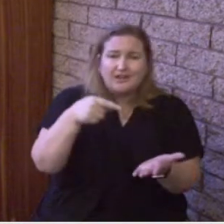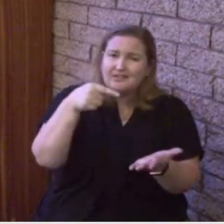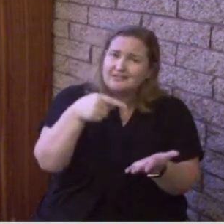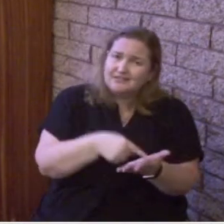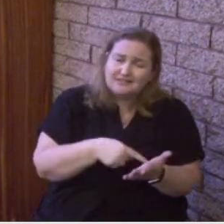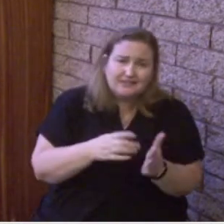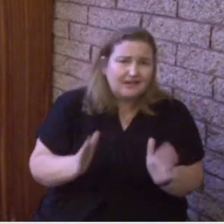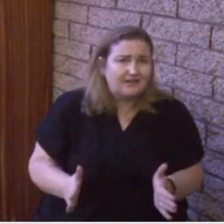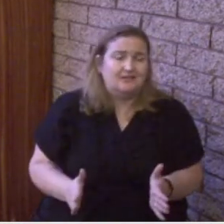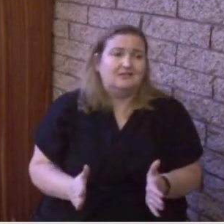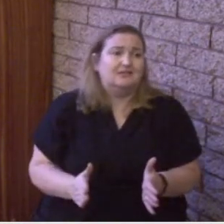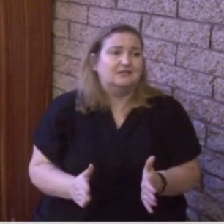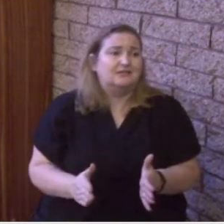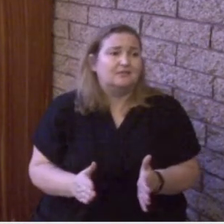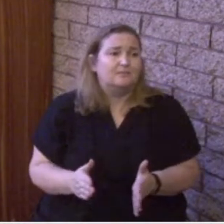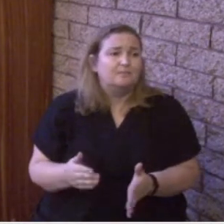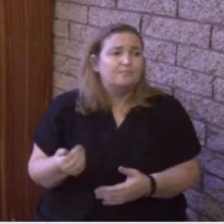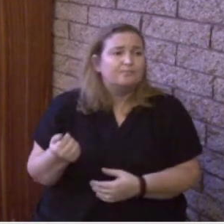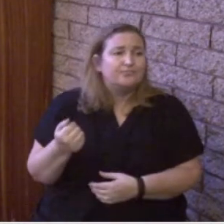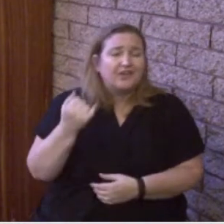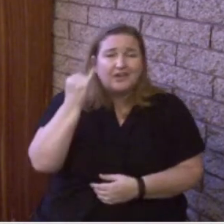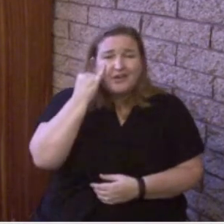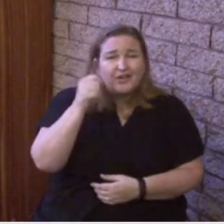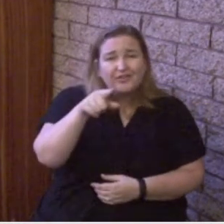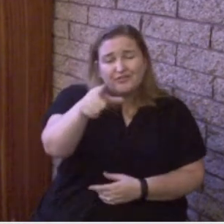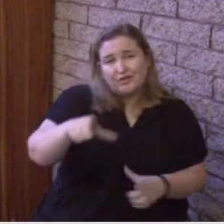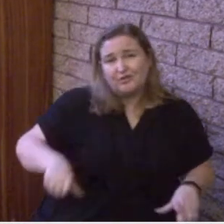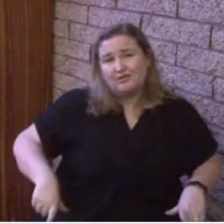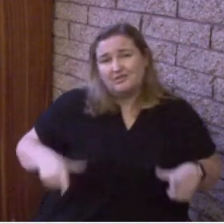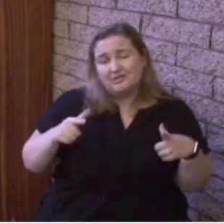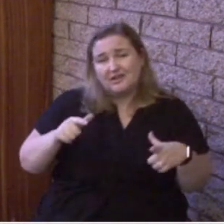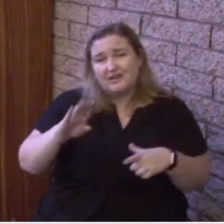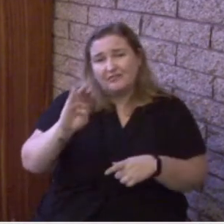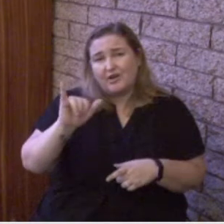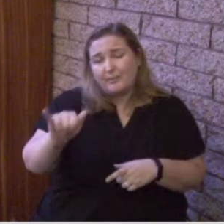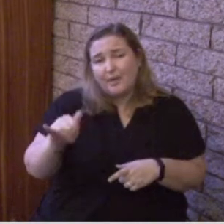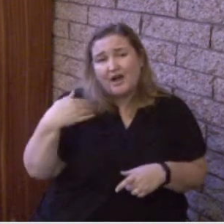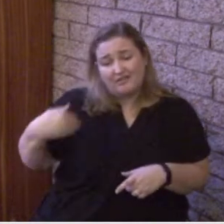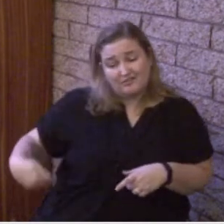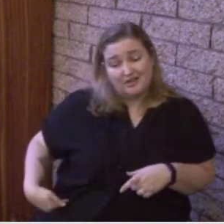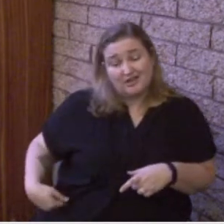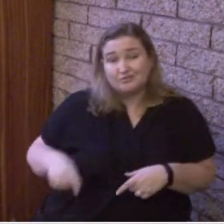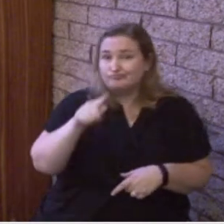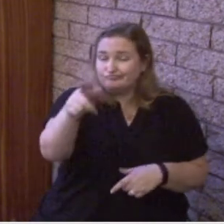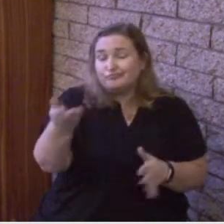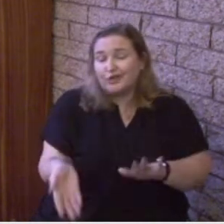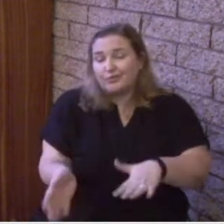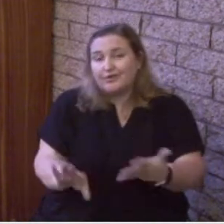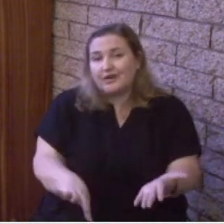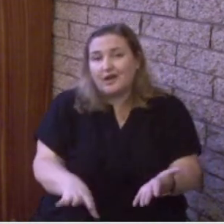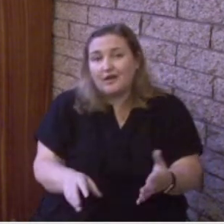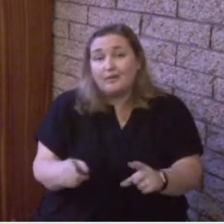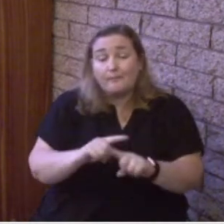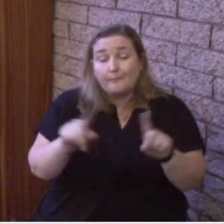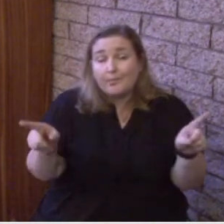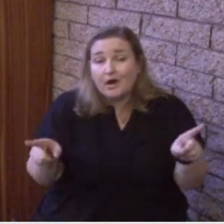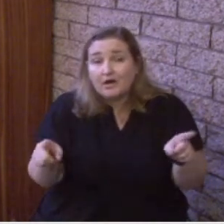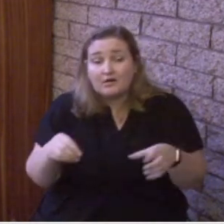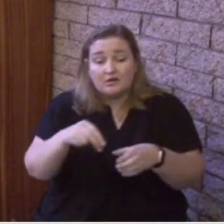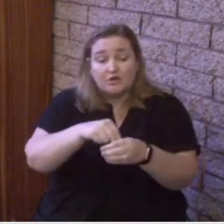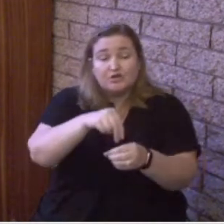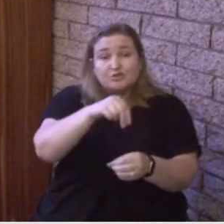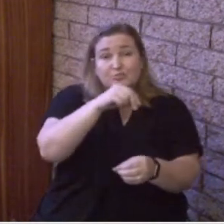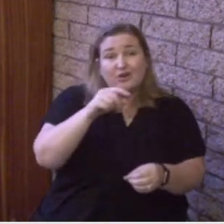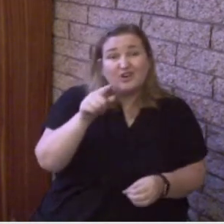flesh. For if you live according to the flesh, you will die. But if by the Spirit you put to death the deeds of the body,